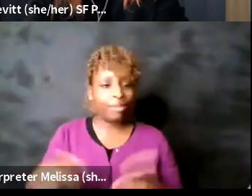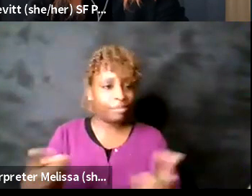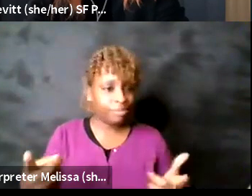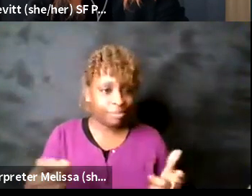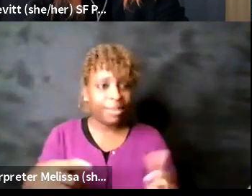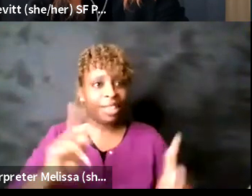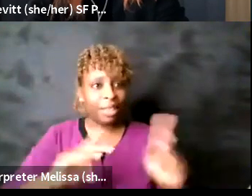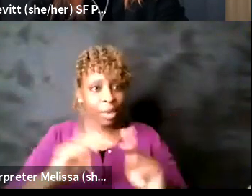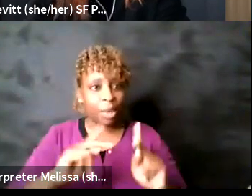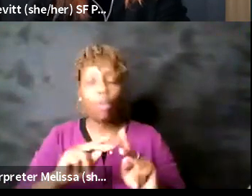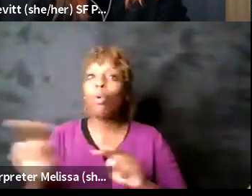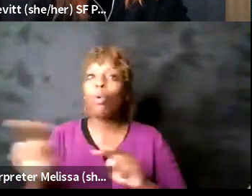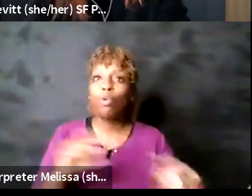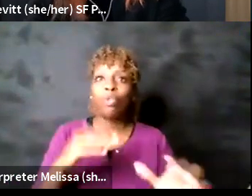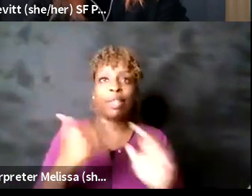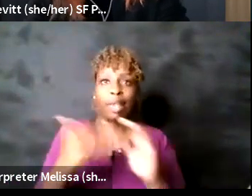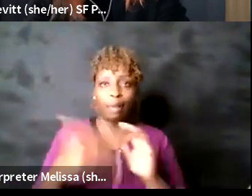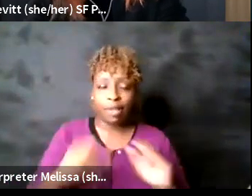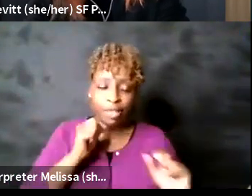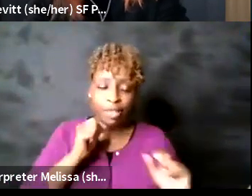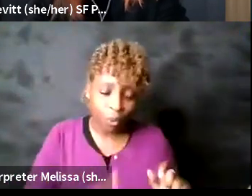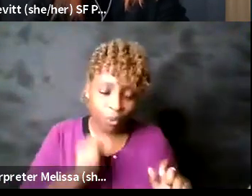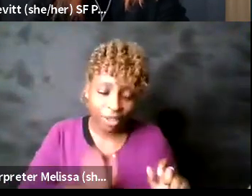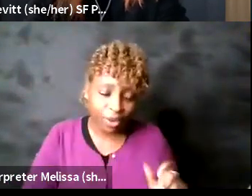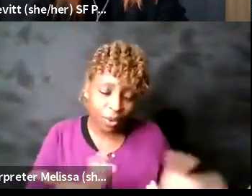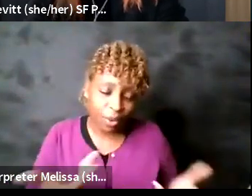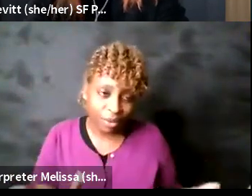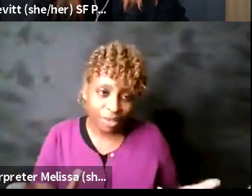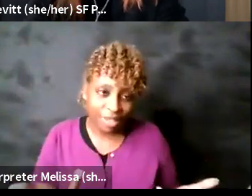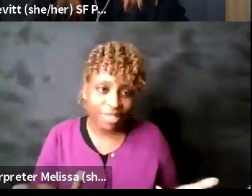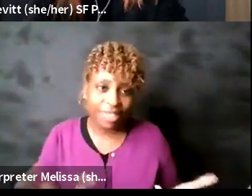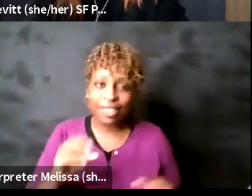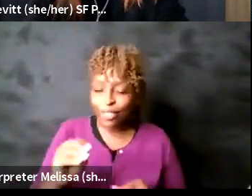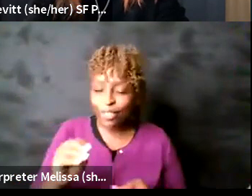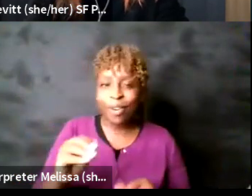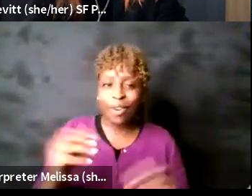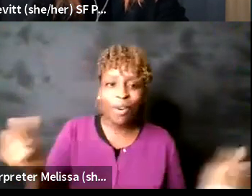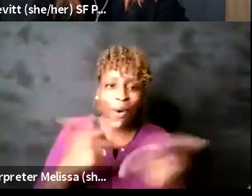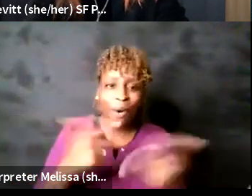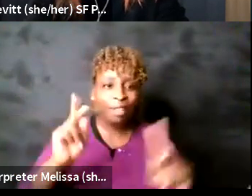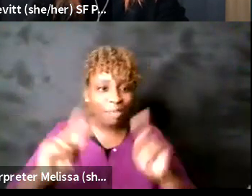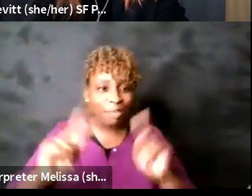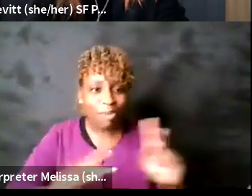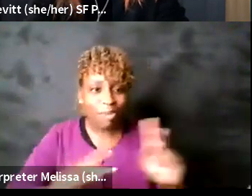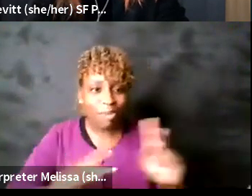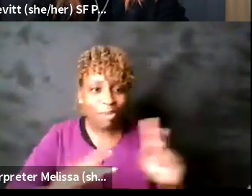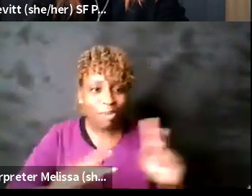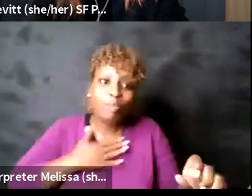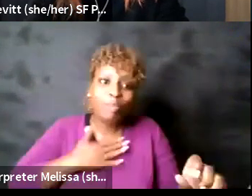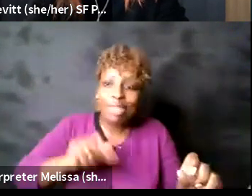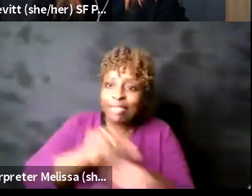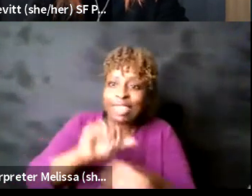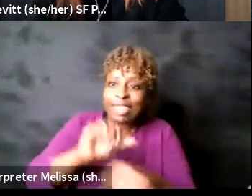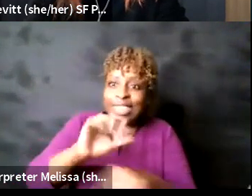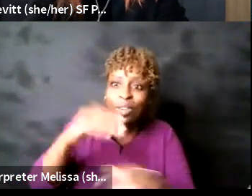it to be bless all you patrons i love you all i'd move mountains for you guys please read my emails i promise